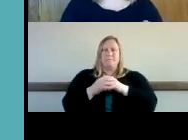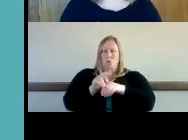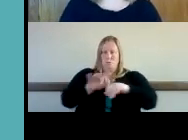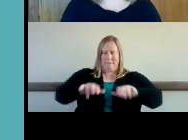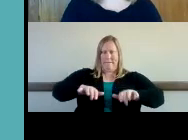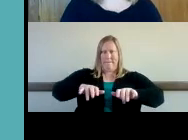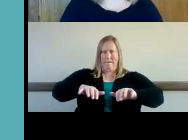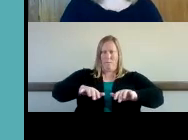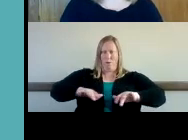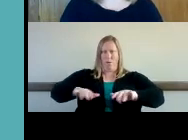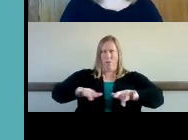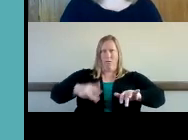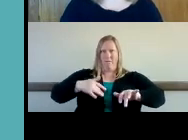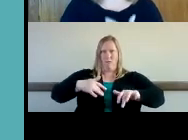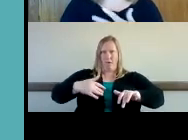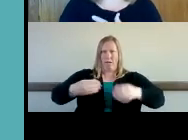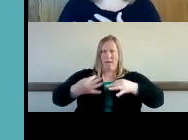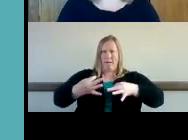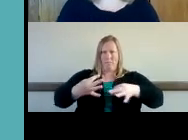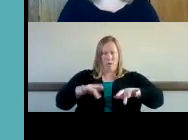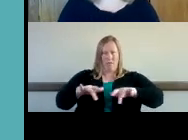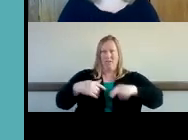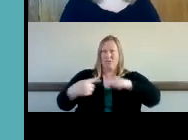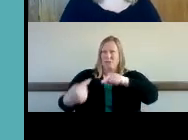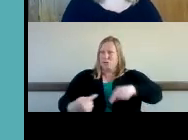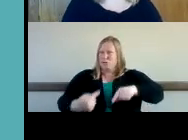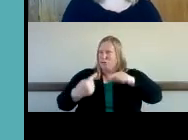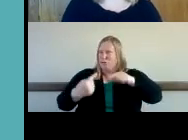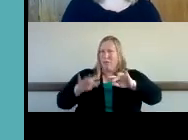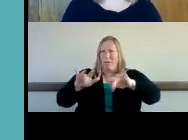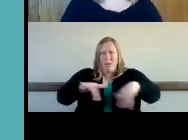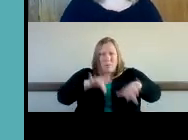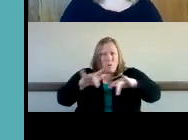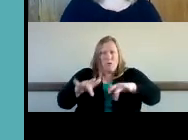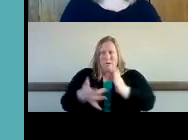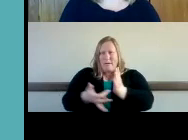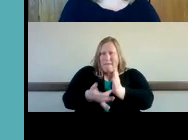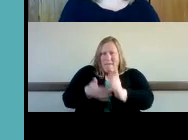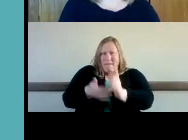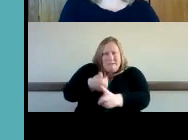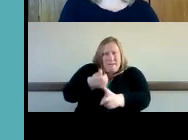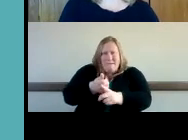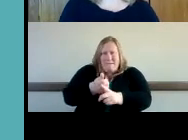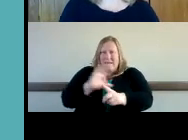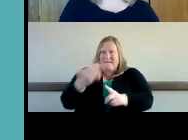input and just struggled with the computer technology itself it almost seemed to become too much for